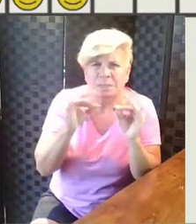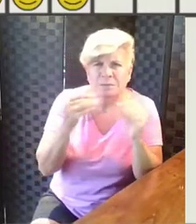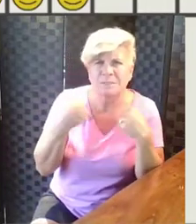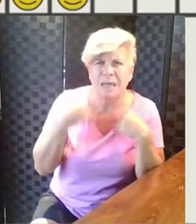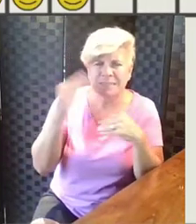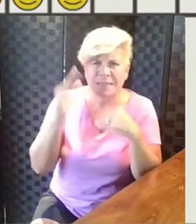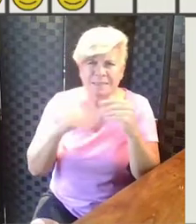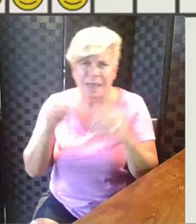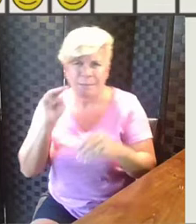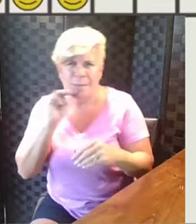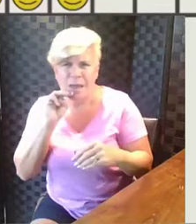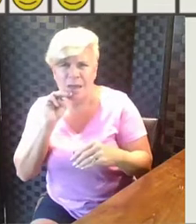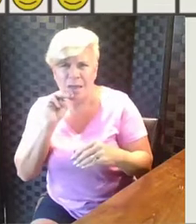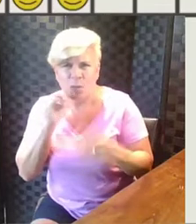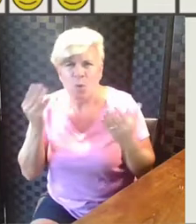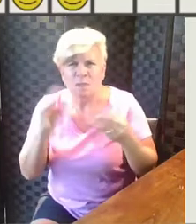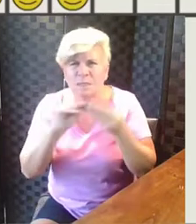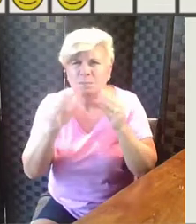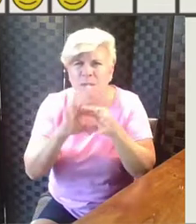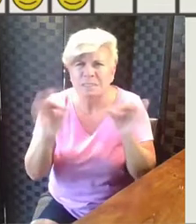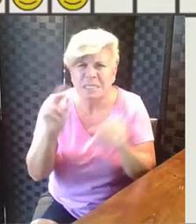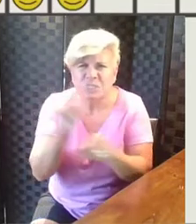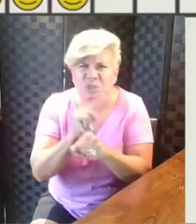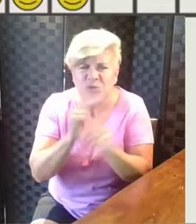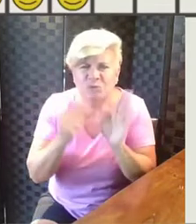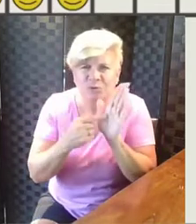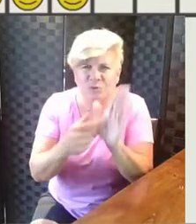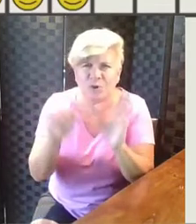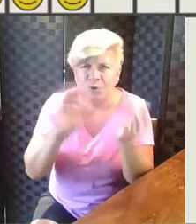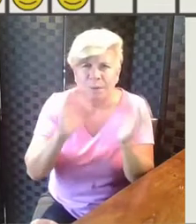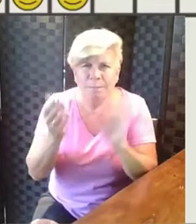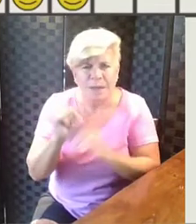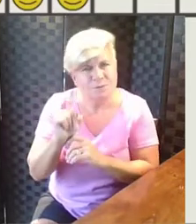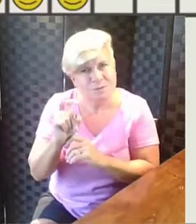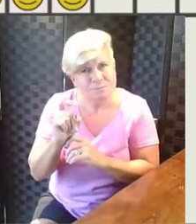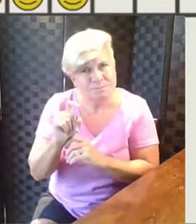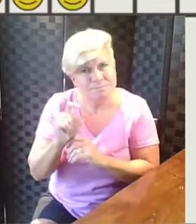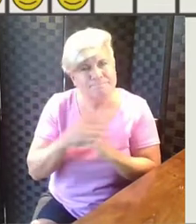Maya? What are some equations they can use to show the comparison?